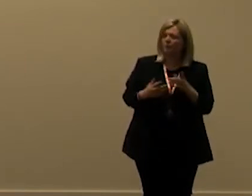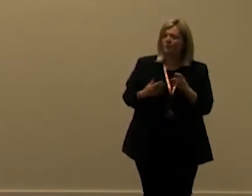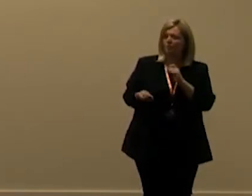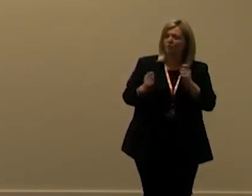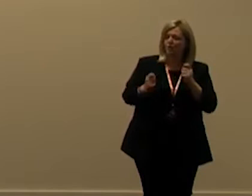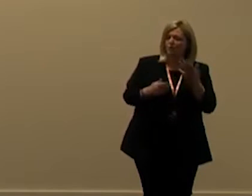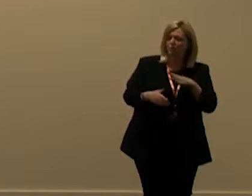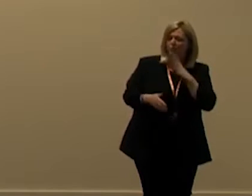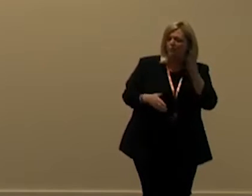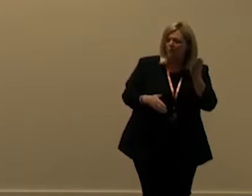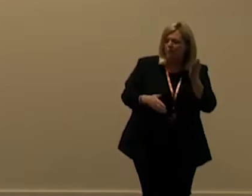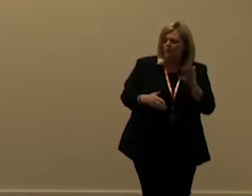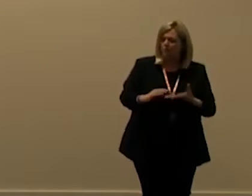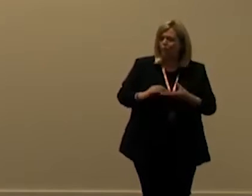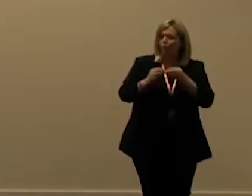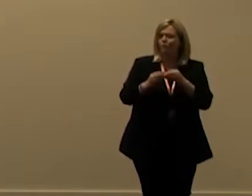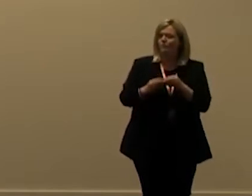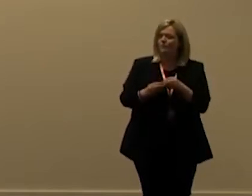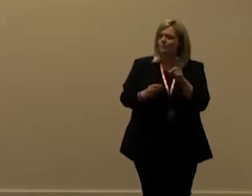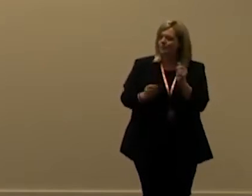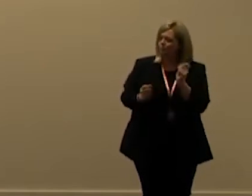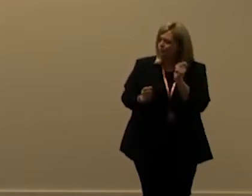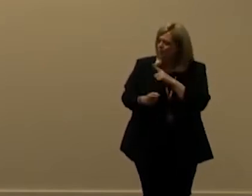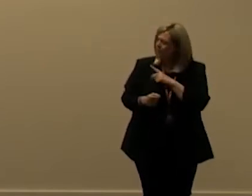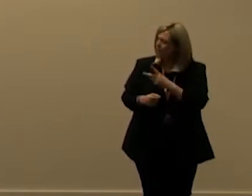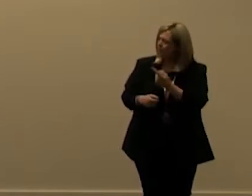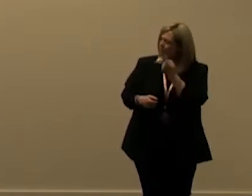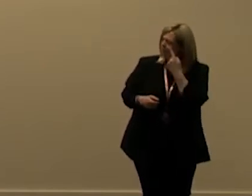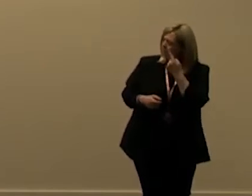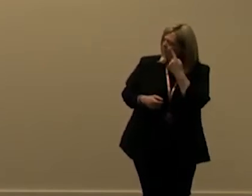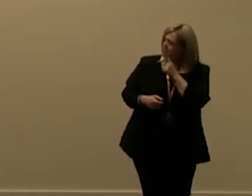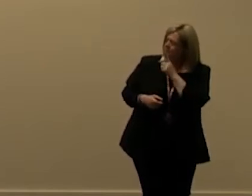um the the funny thing is that if you look at